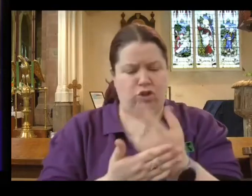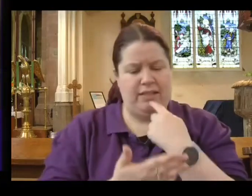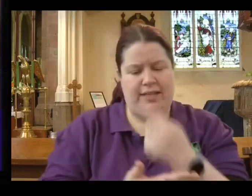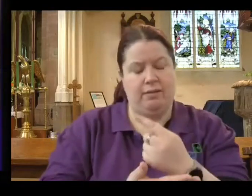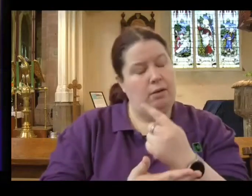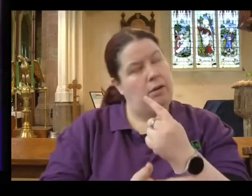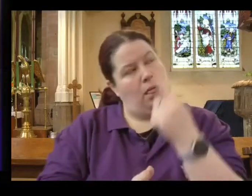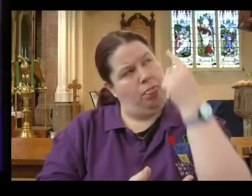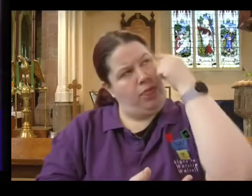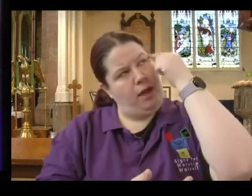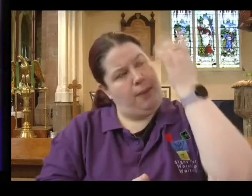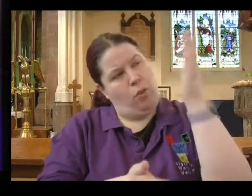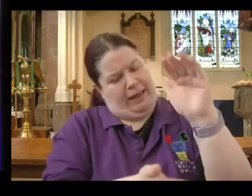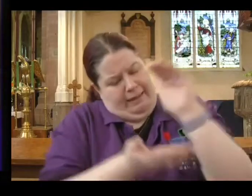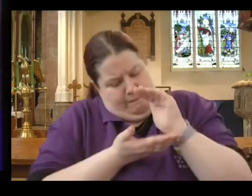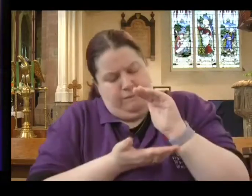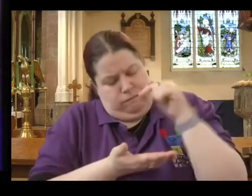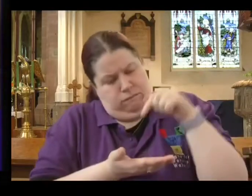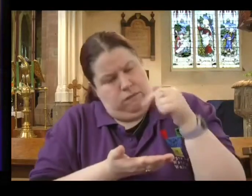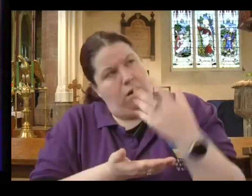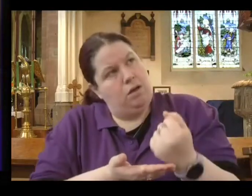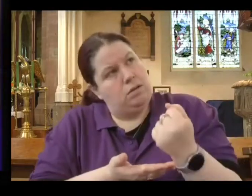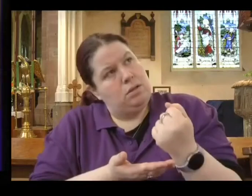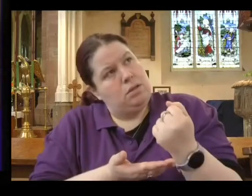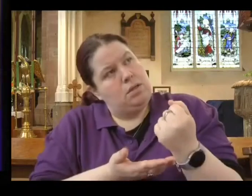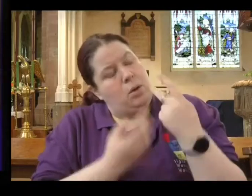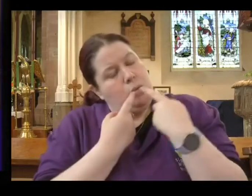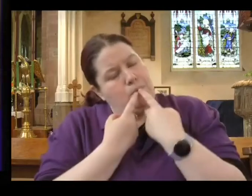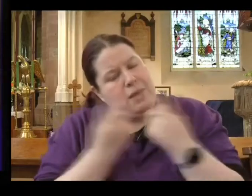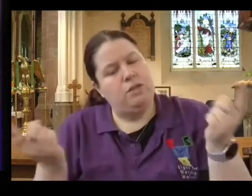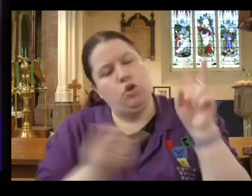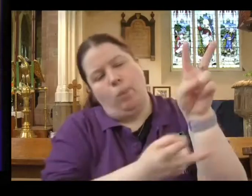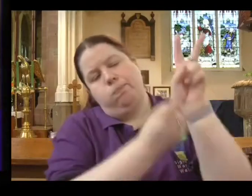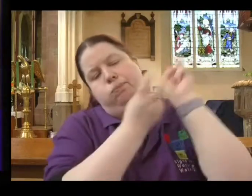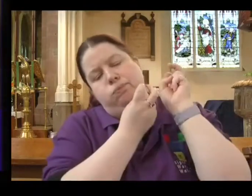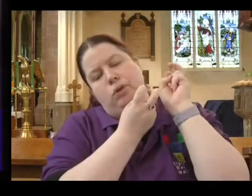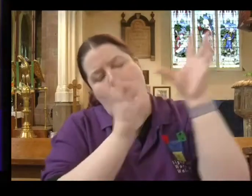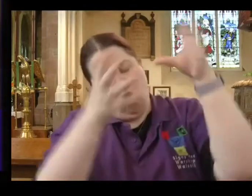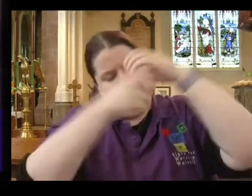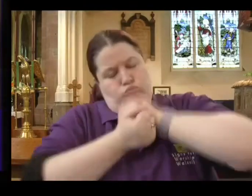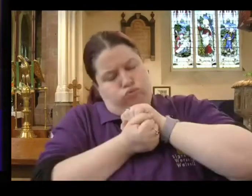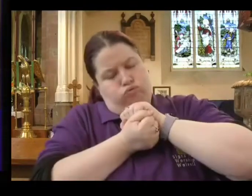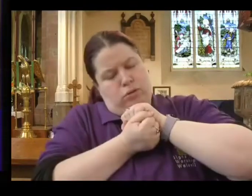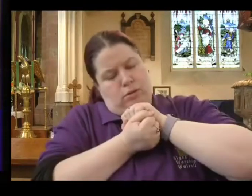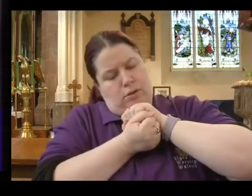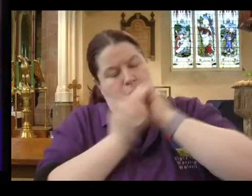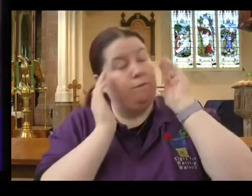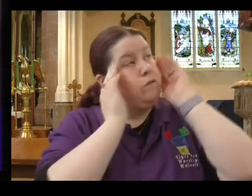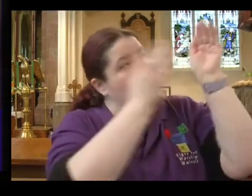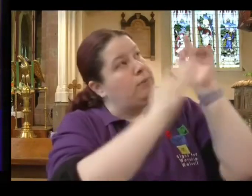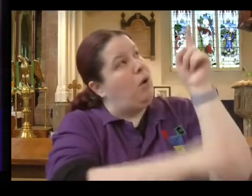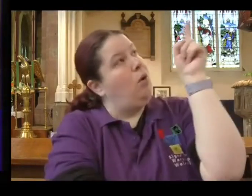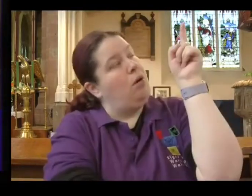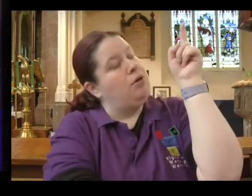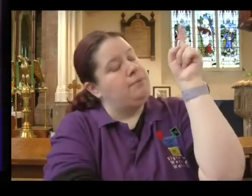of the gift you once had in your hands, the message you heard with your ears. Grasp it again and turn back to God.